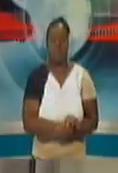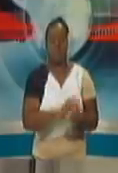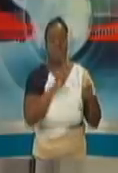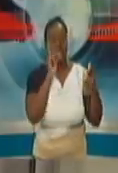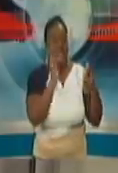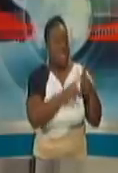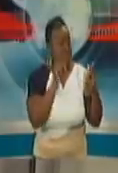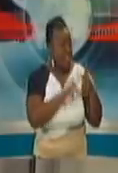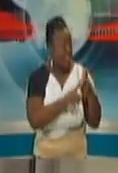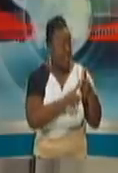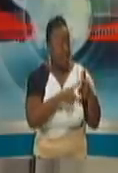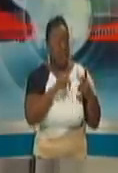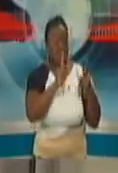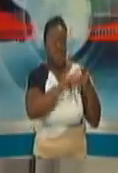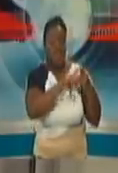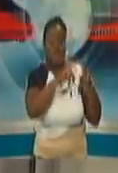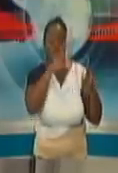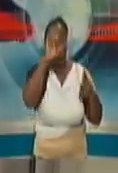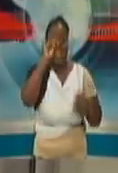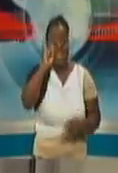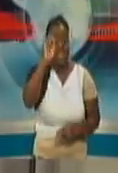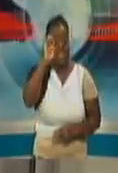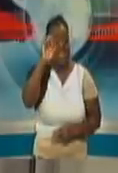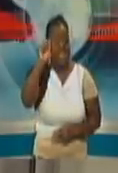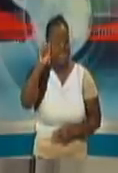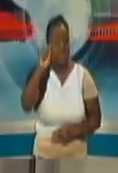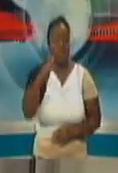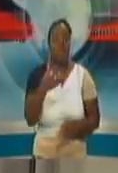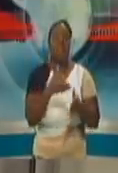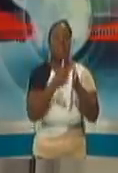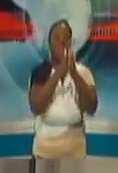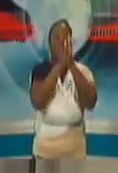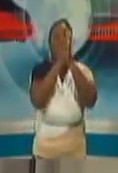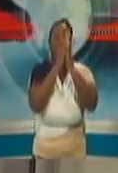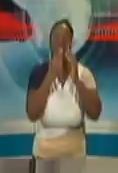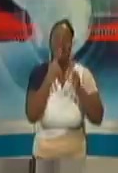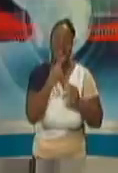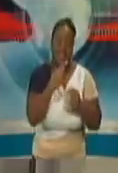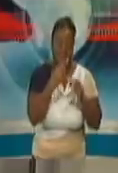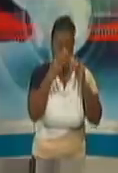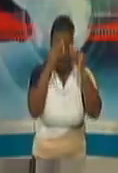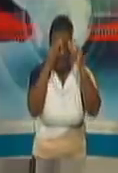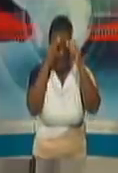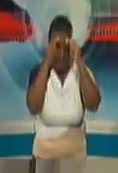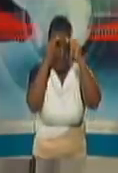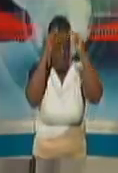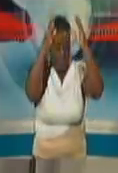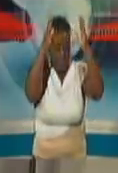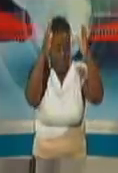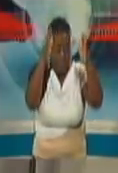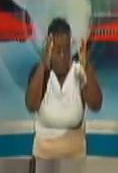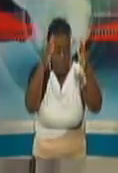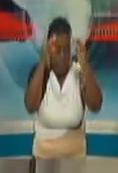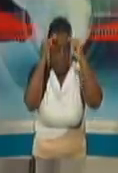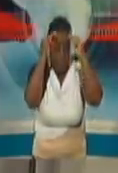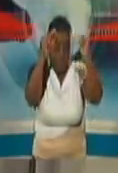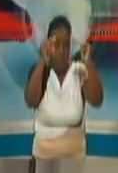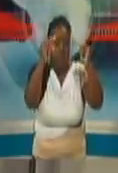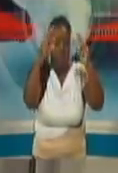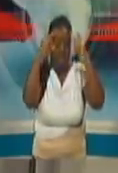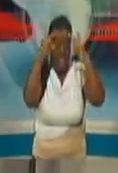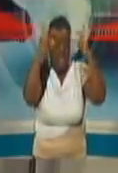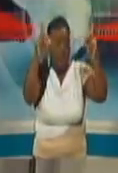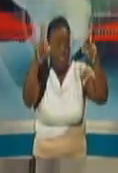SEA, we will advise the Ministry of Education on anything to do with education, but I can't